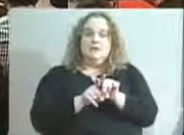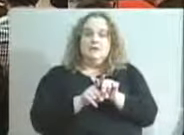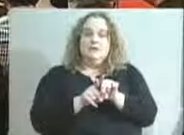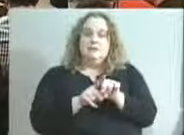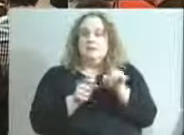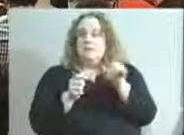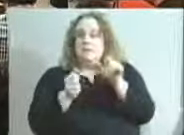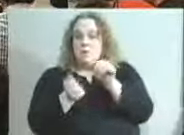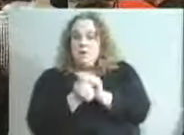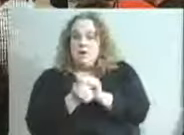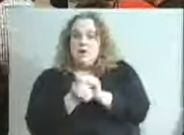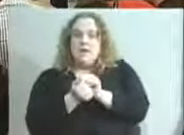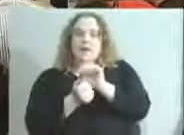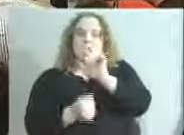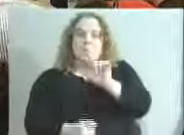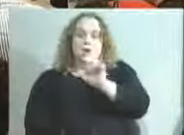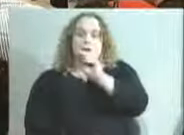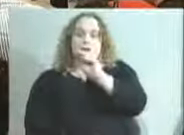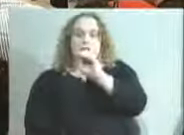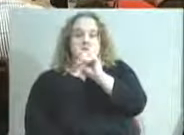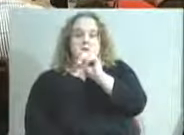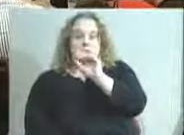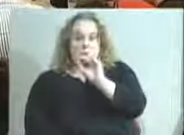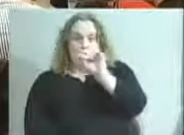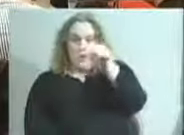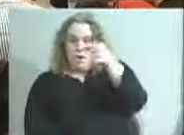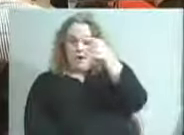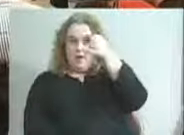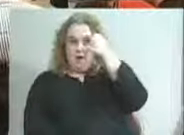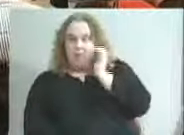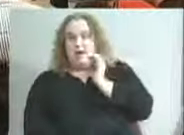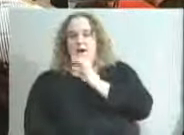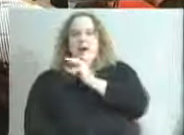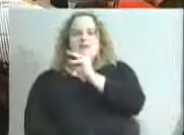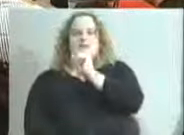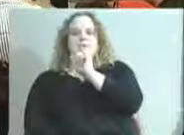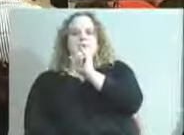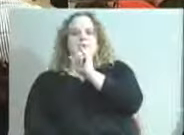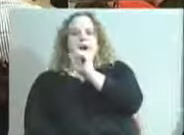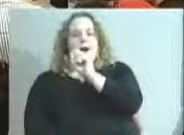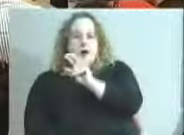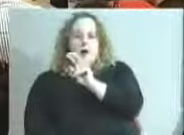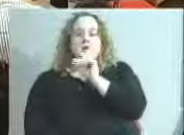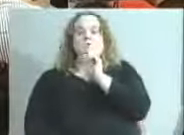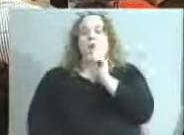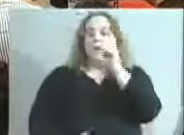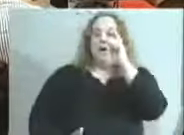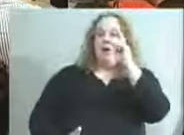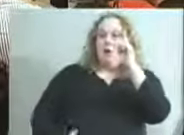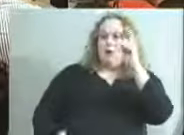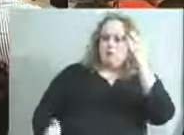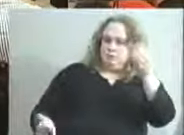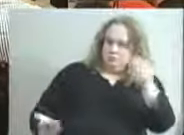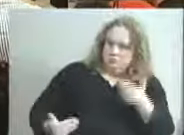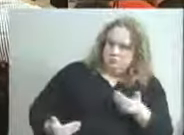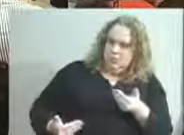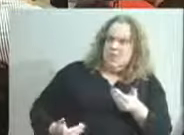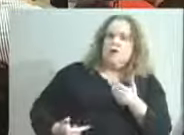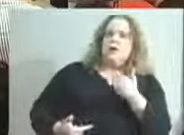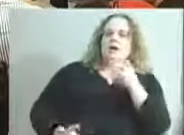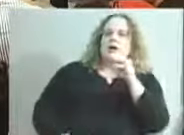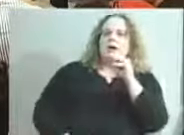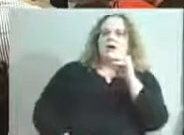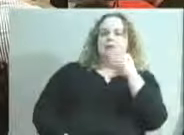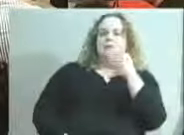with Metro government and with our mayor. So, it's an honor to have Mayor Greg Fisher here to talk about the cradle to career